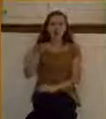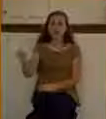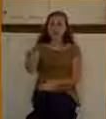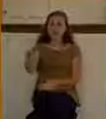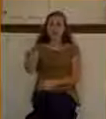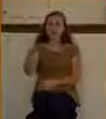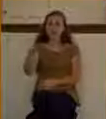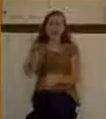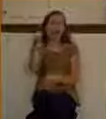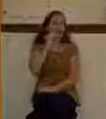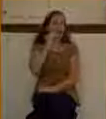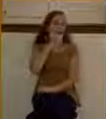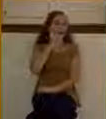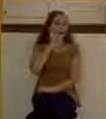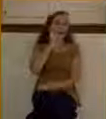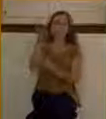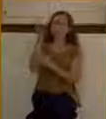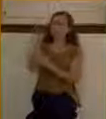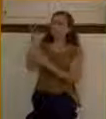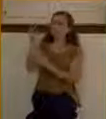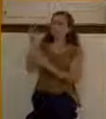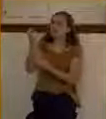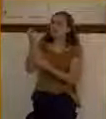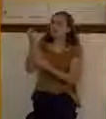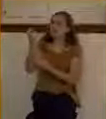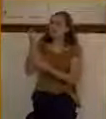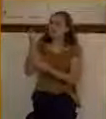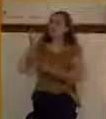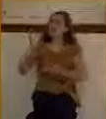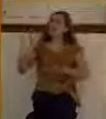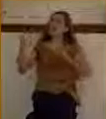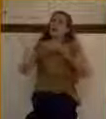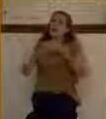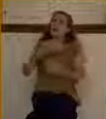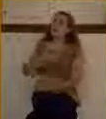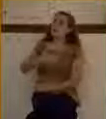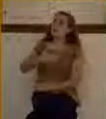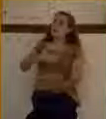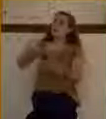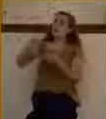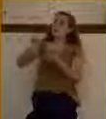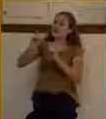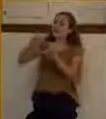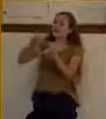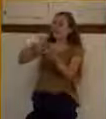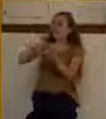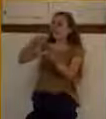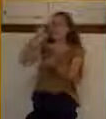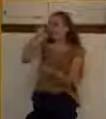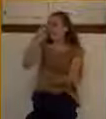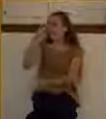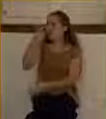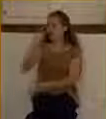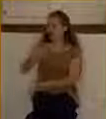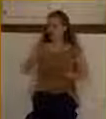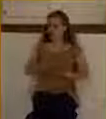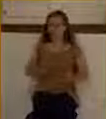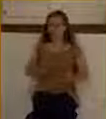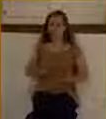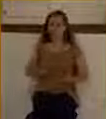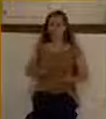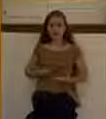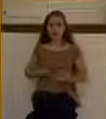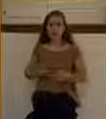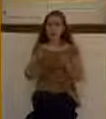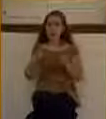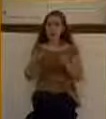like most blind, poor beggars of that day, would cry out, alms for the blind. And through that, he kind of eked out a way to survive. But